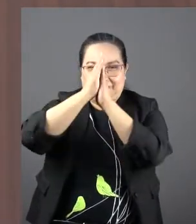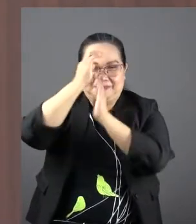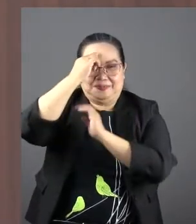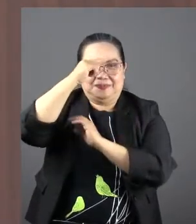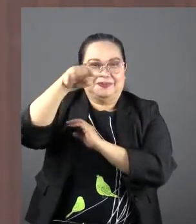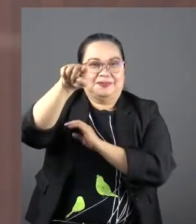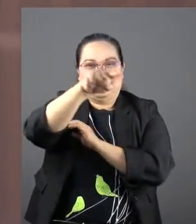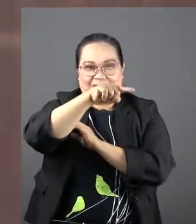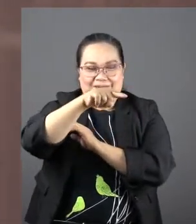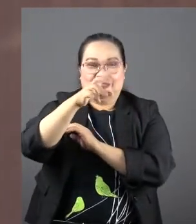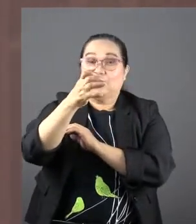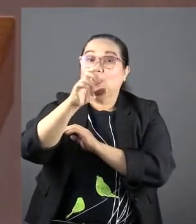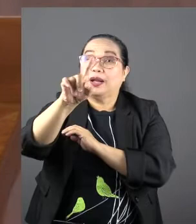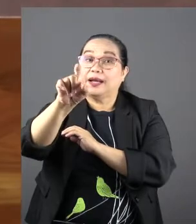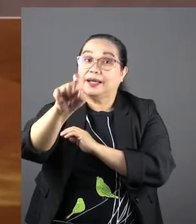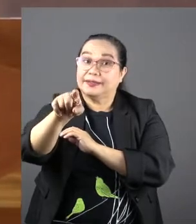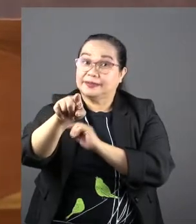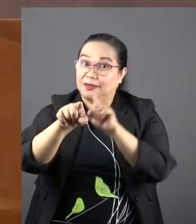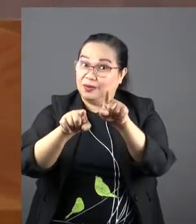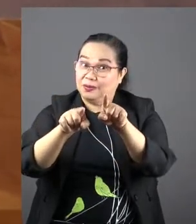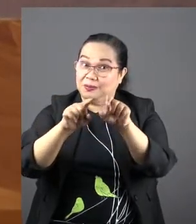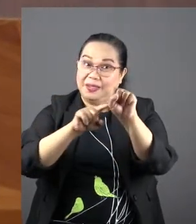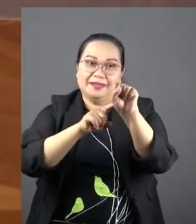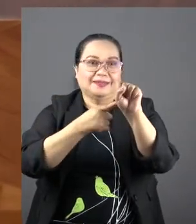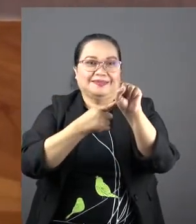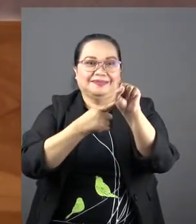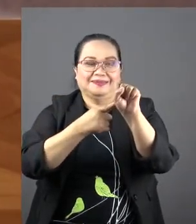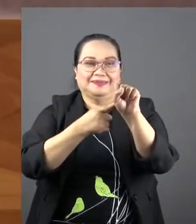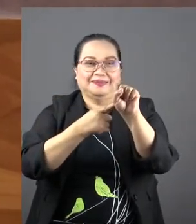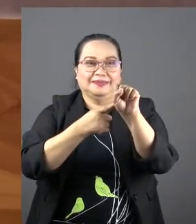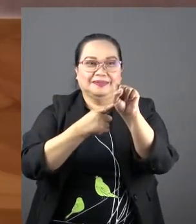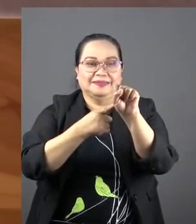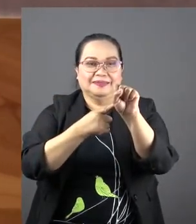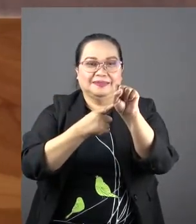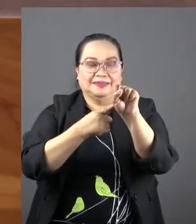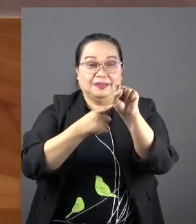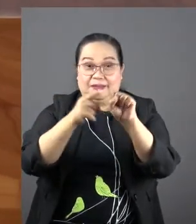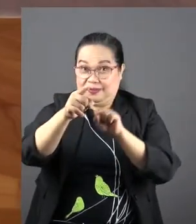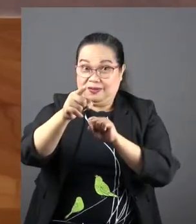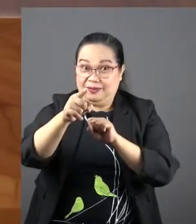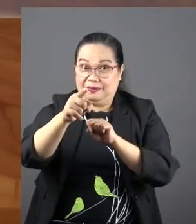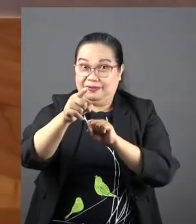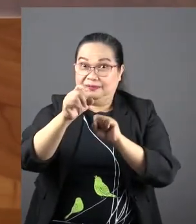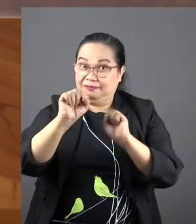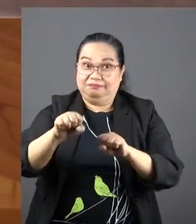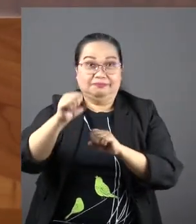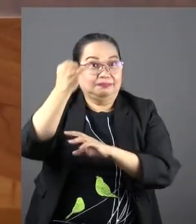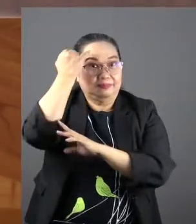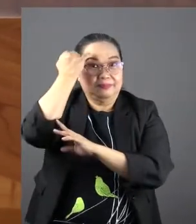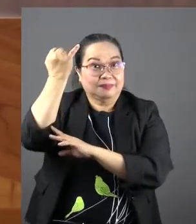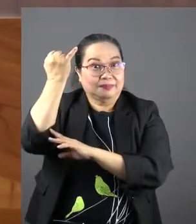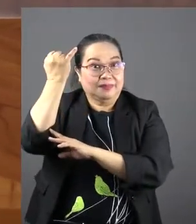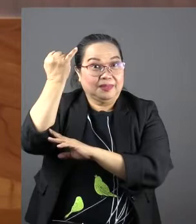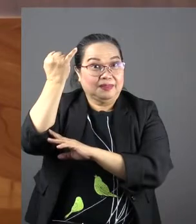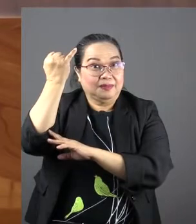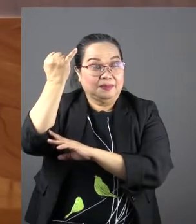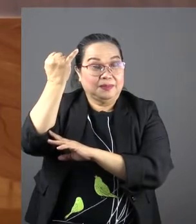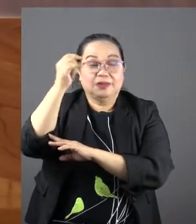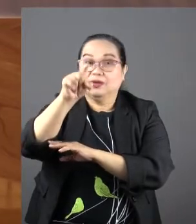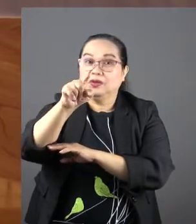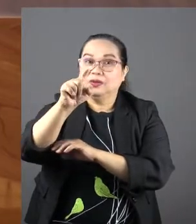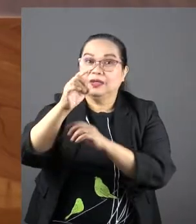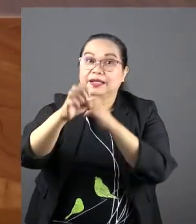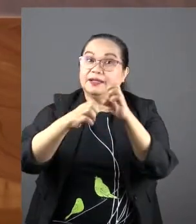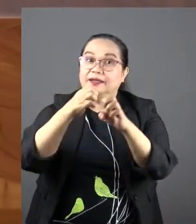I want to ask you a question as we begin. Could you ever imagine being the